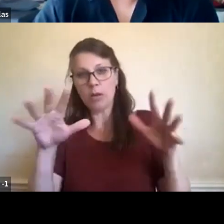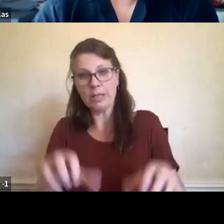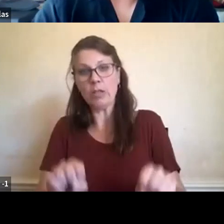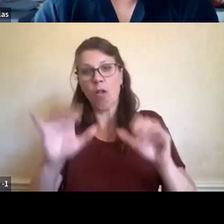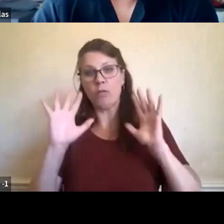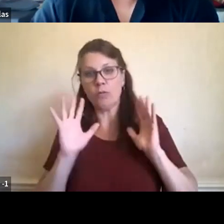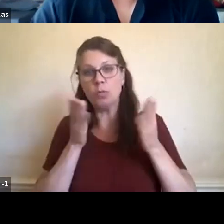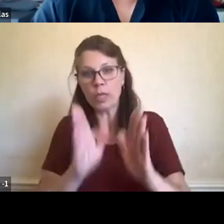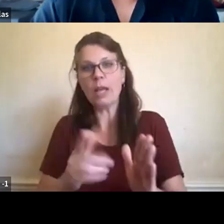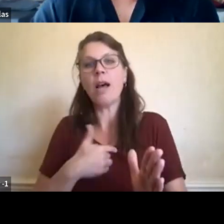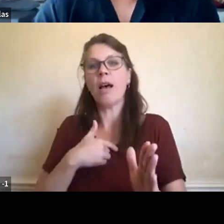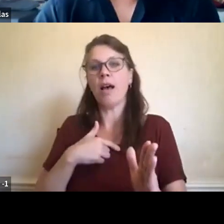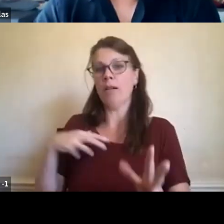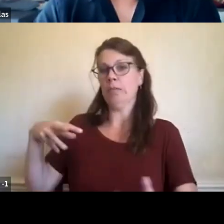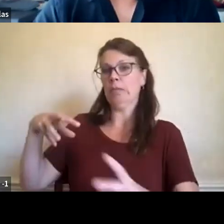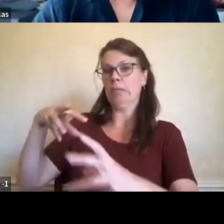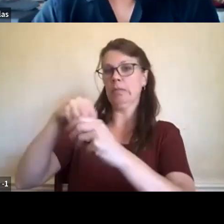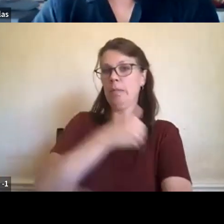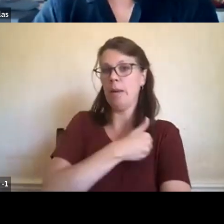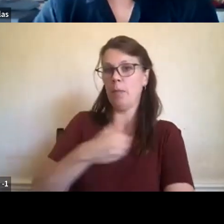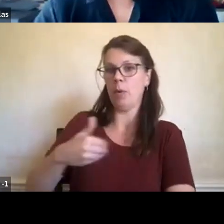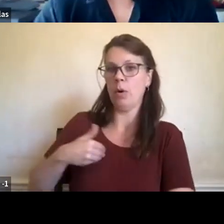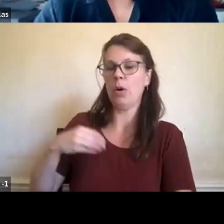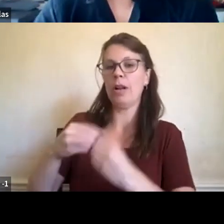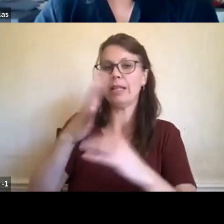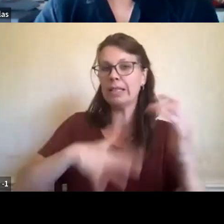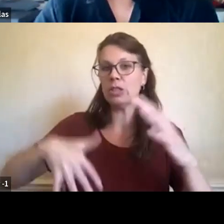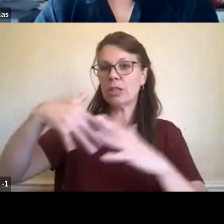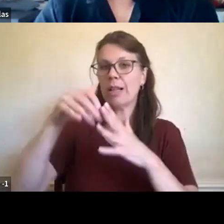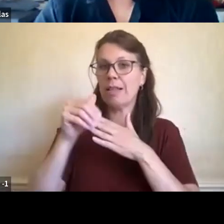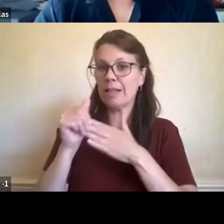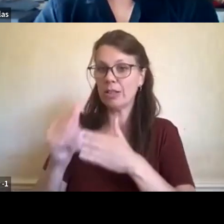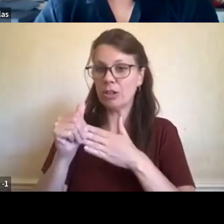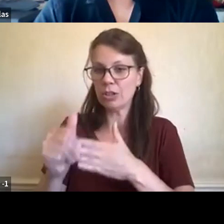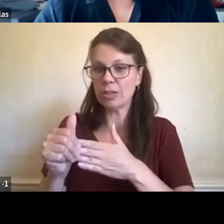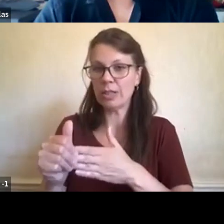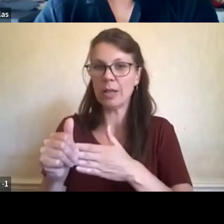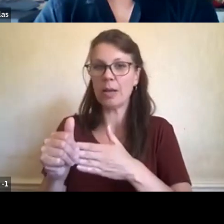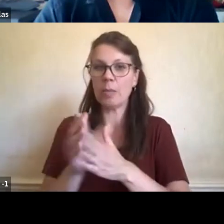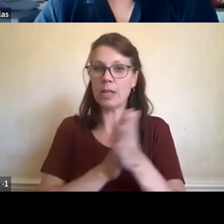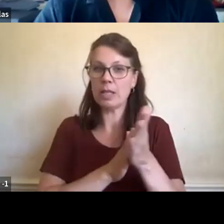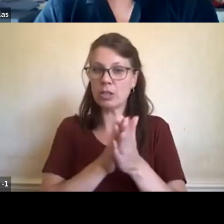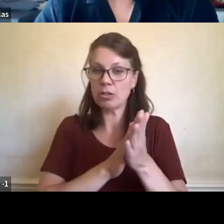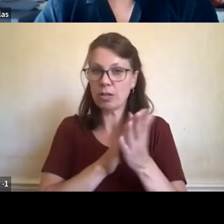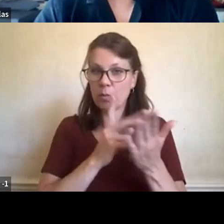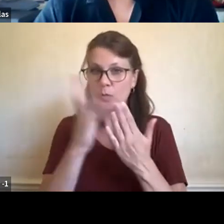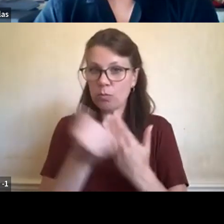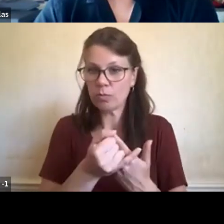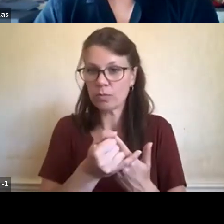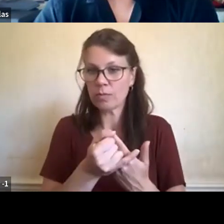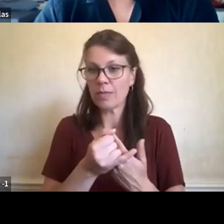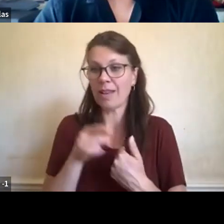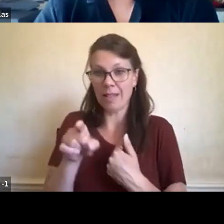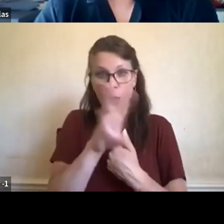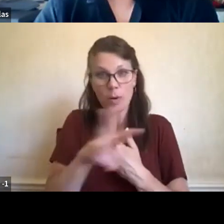leadership initiative, uh, as a senior advisor, you can go to their website and there's a pretty good piece on, um,